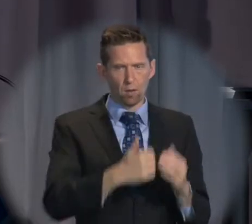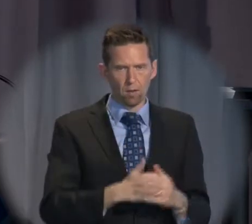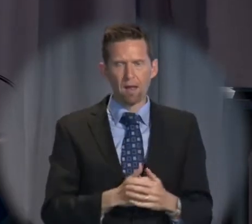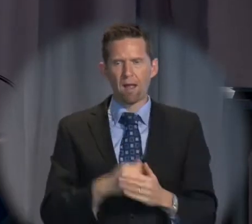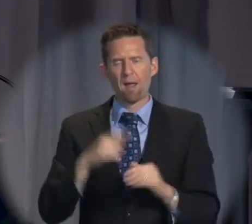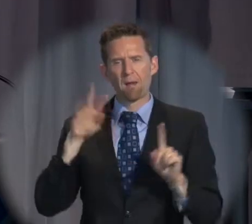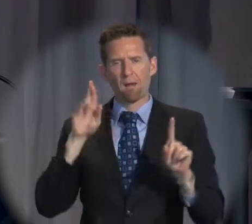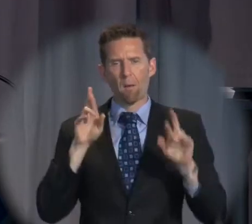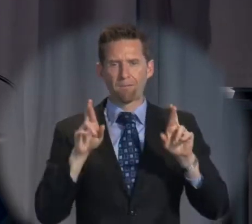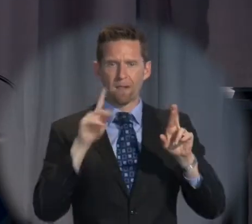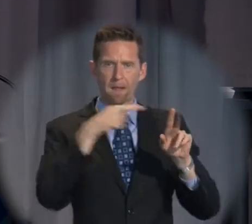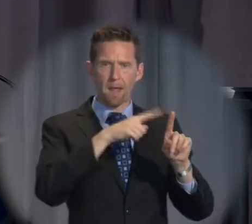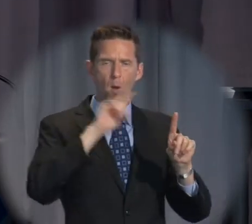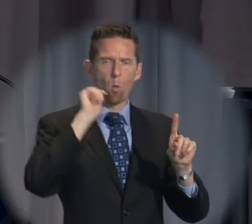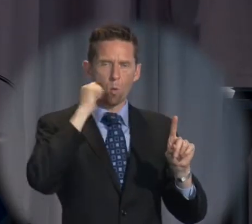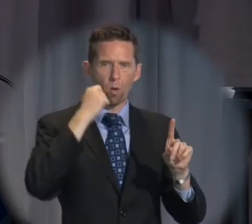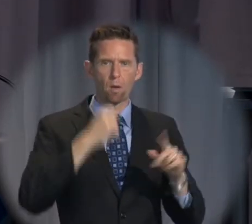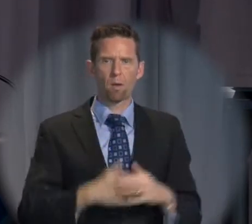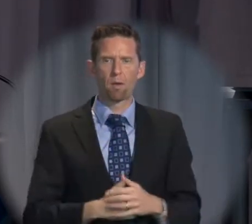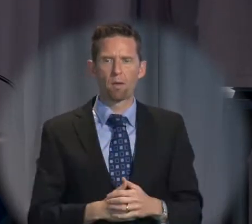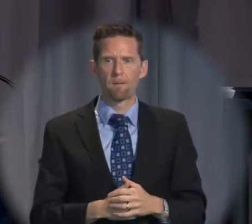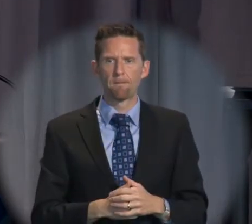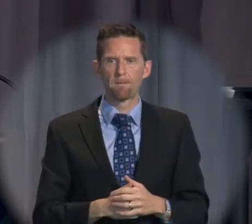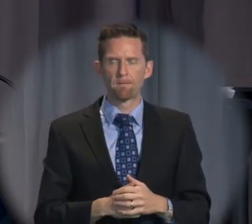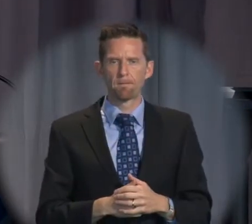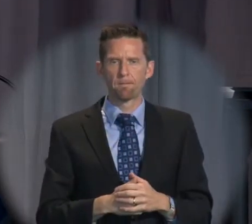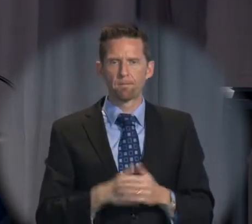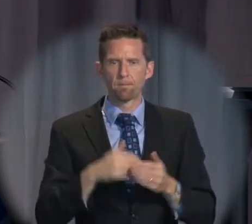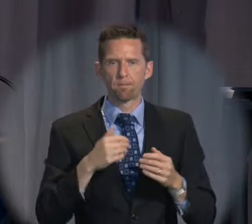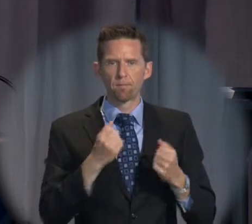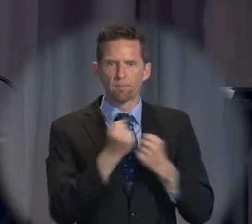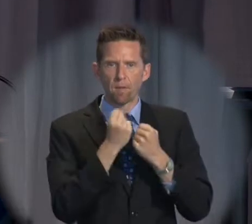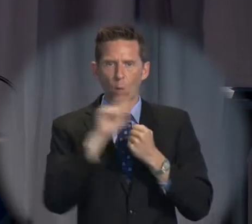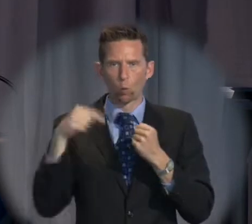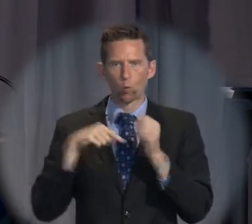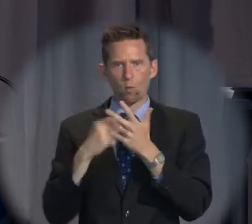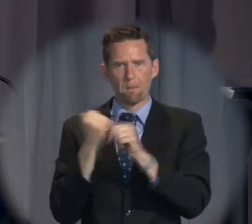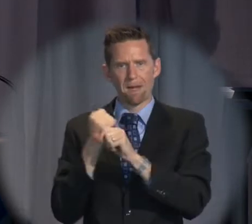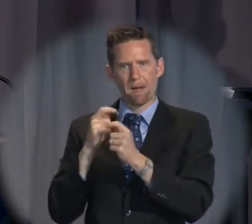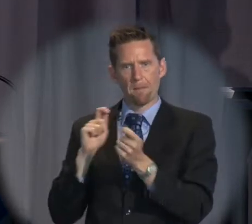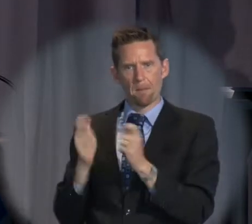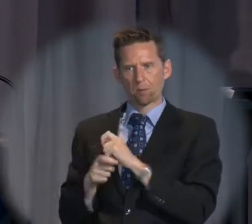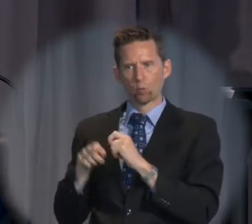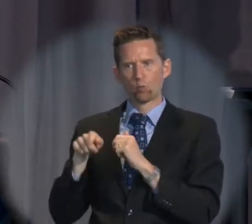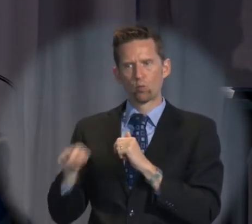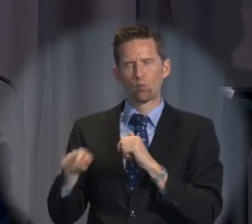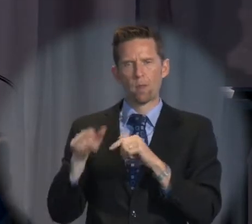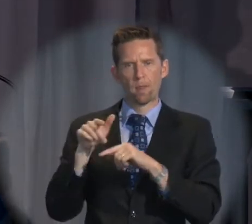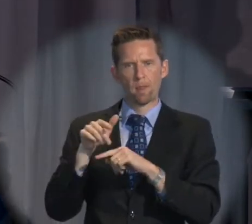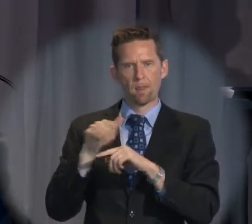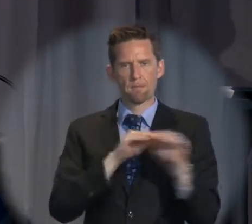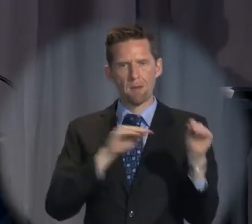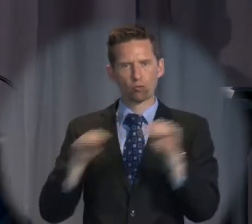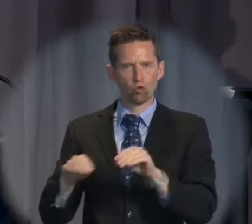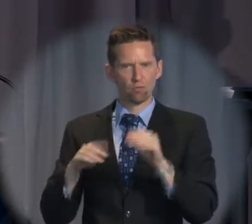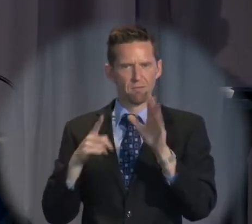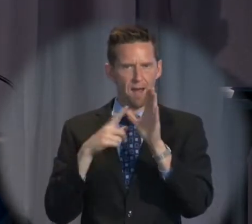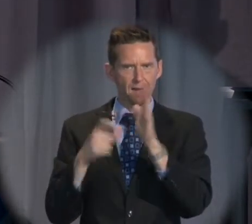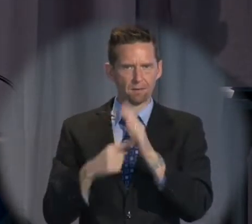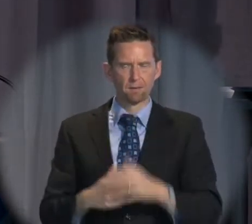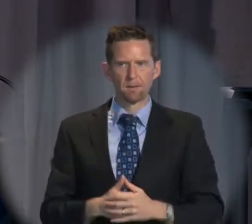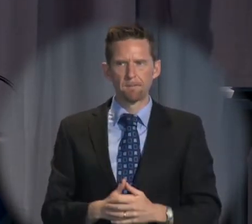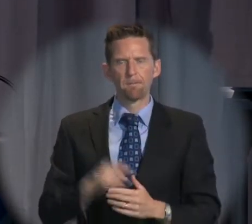underpin the recent attempts to gain amendments to the Migration Act. But the deliberate failure to make a decision